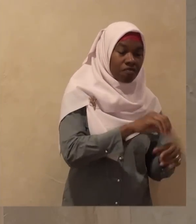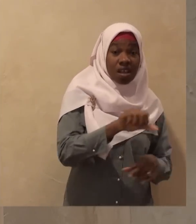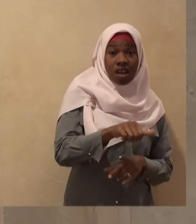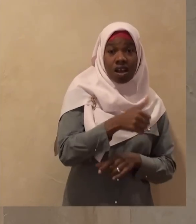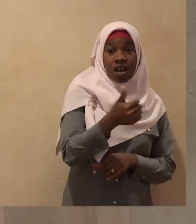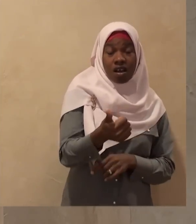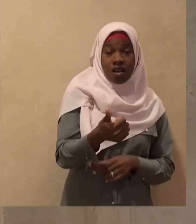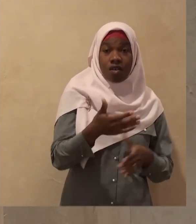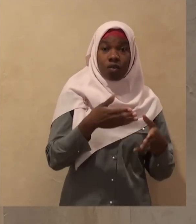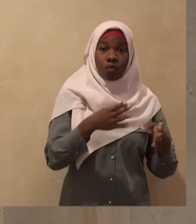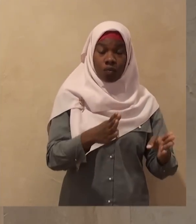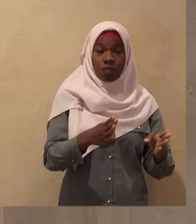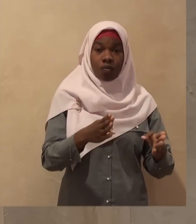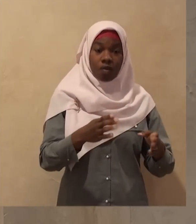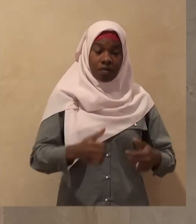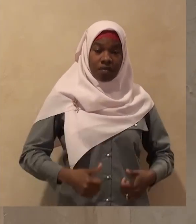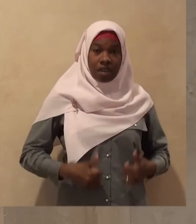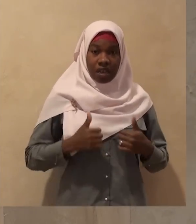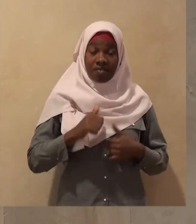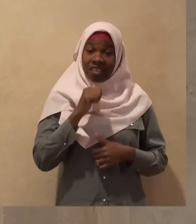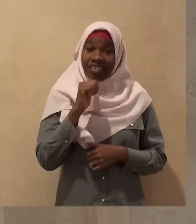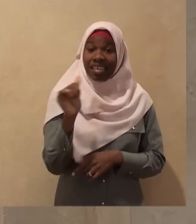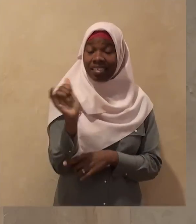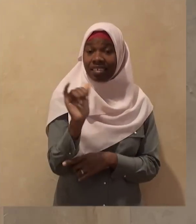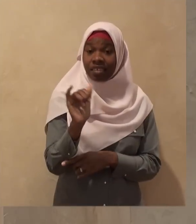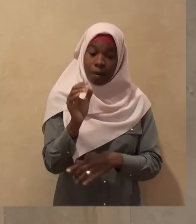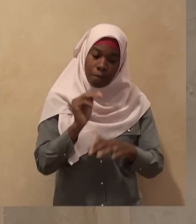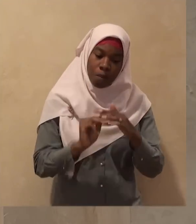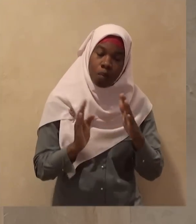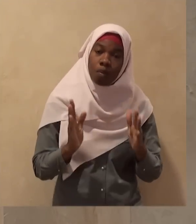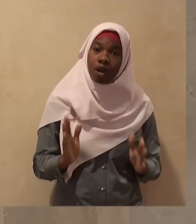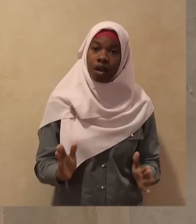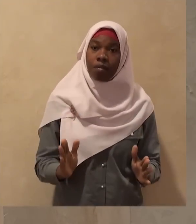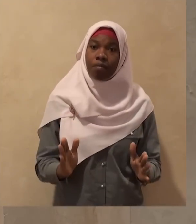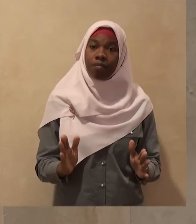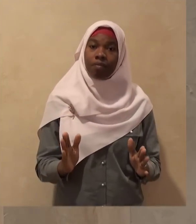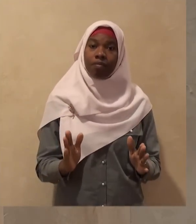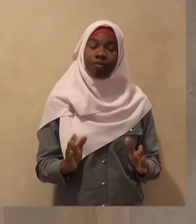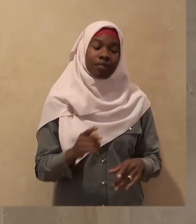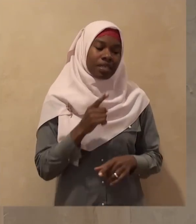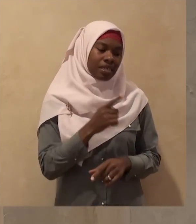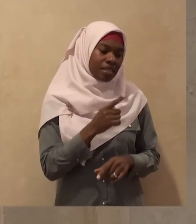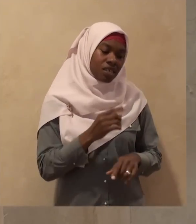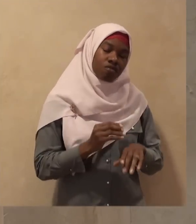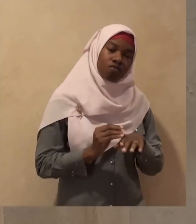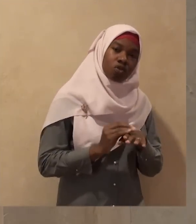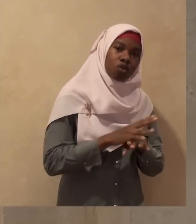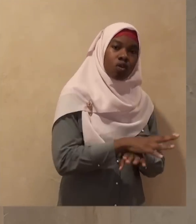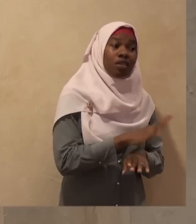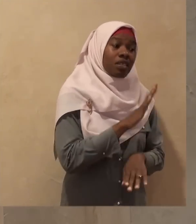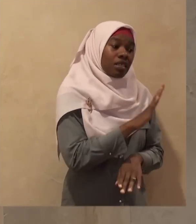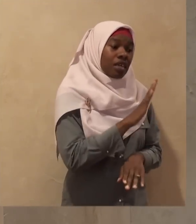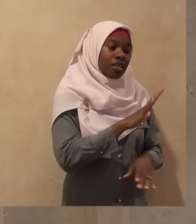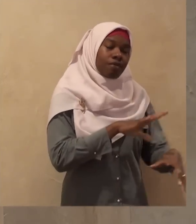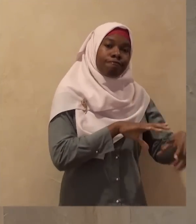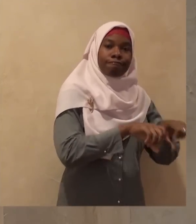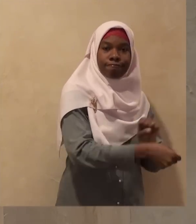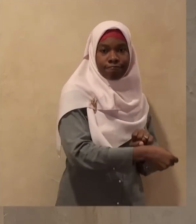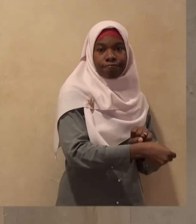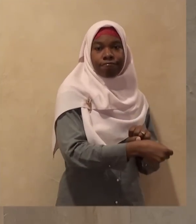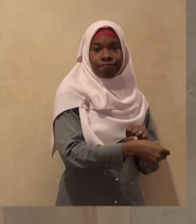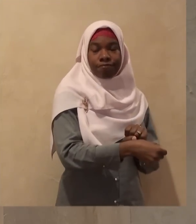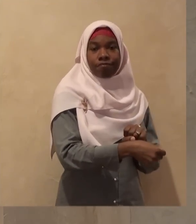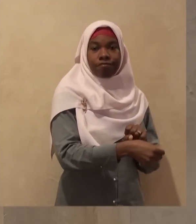Rasul of Allah sallallahu alayhi wa sallam then he is causing his own destruction making his way to